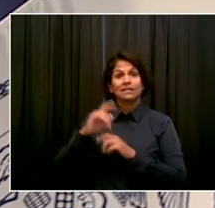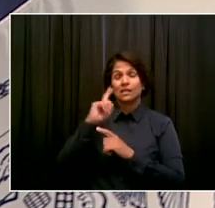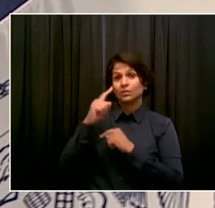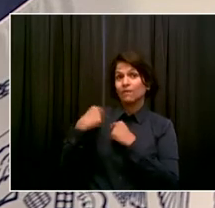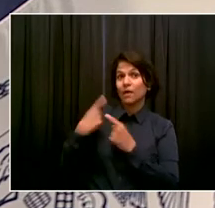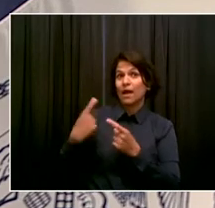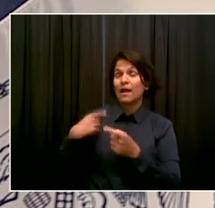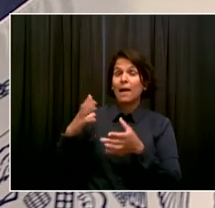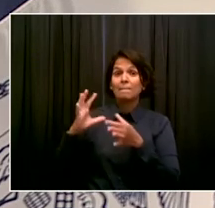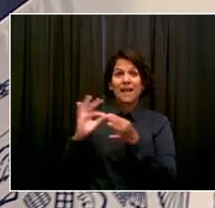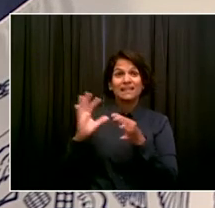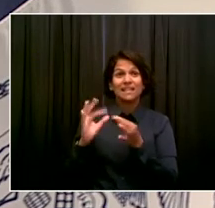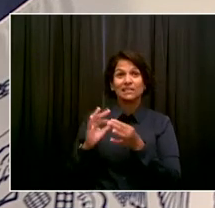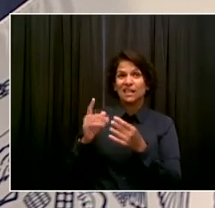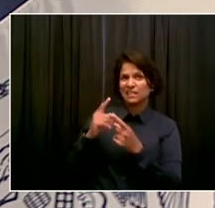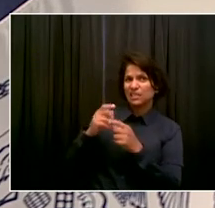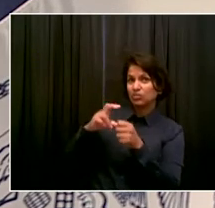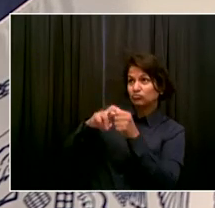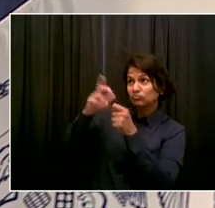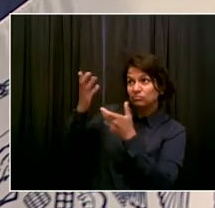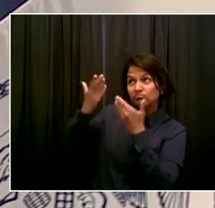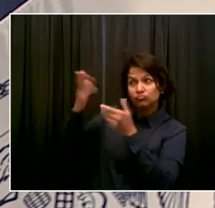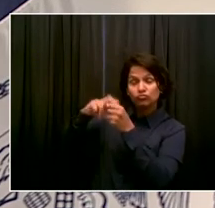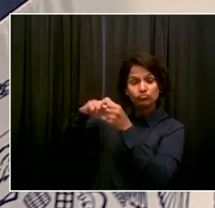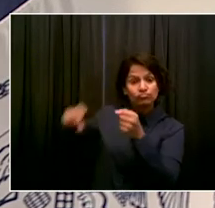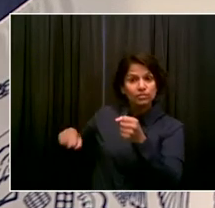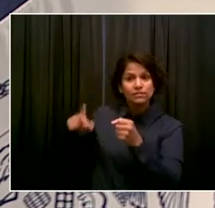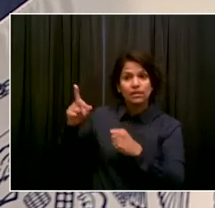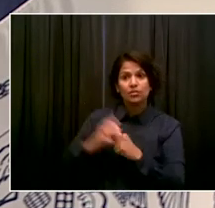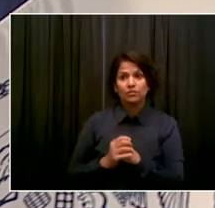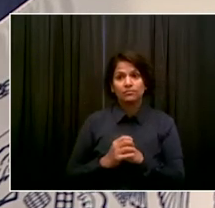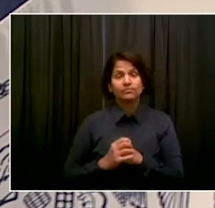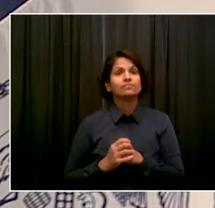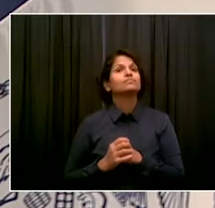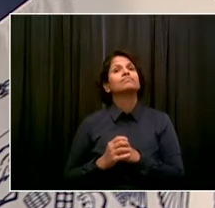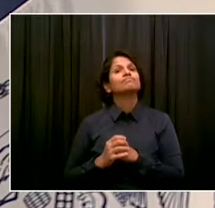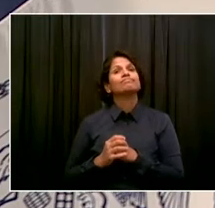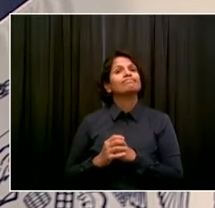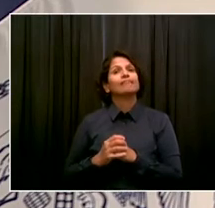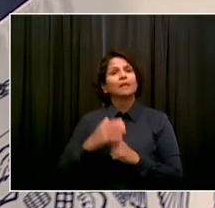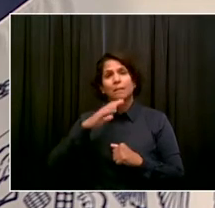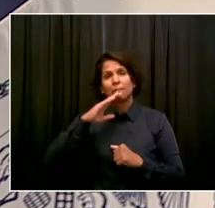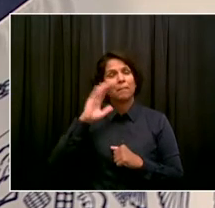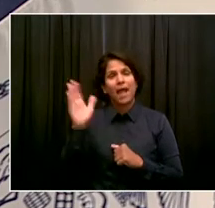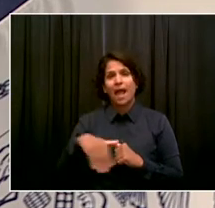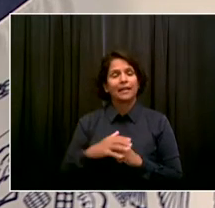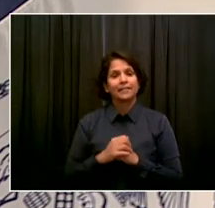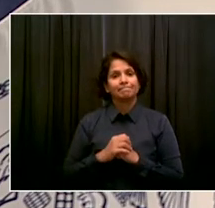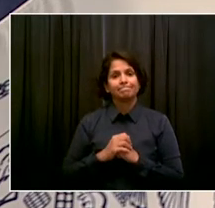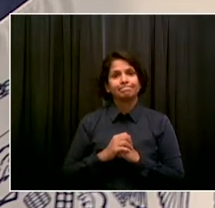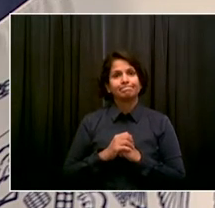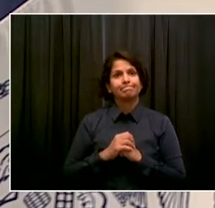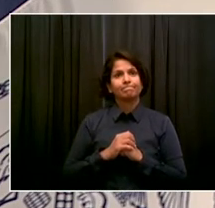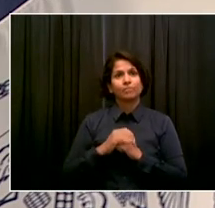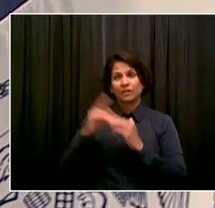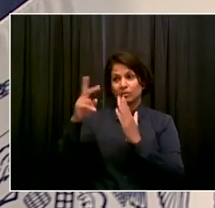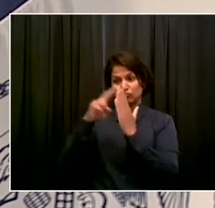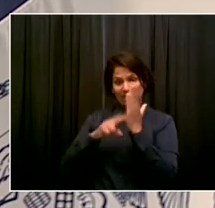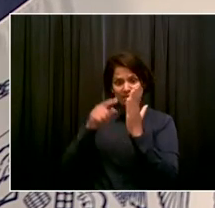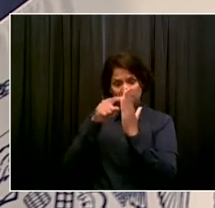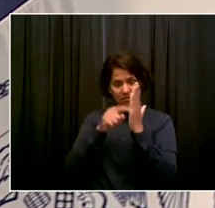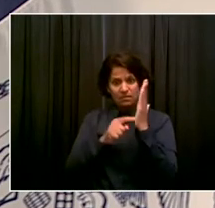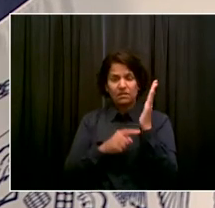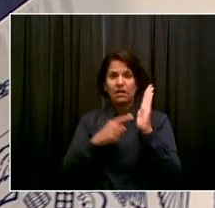have more to say, but it's very, very troubling and painful to hear that accounting of